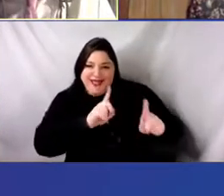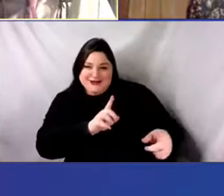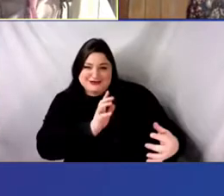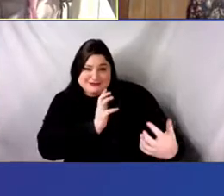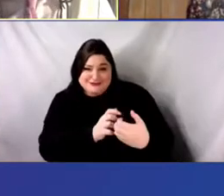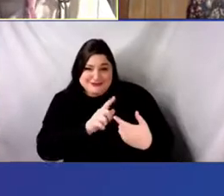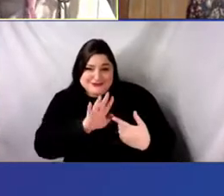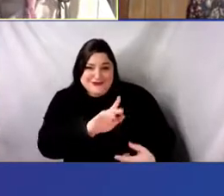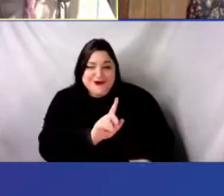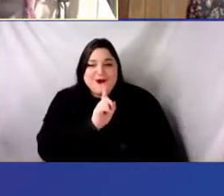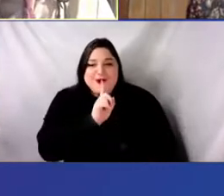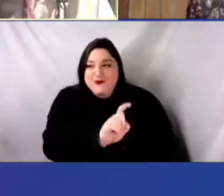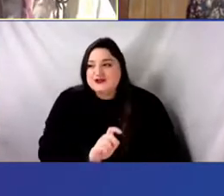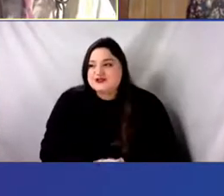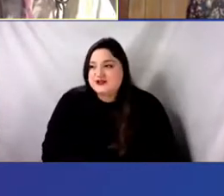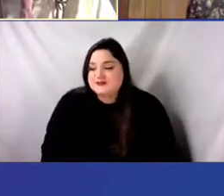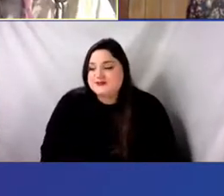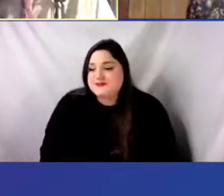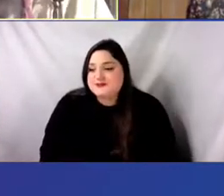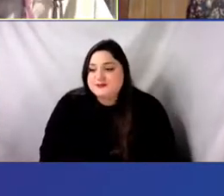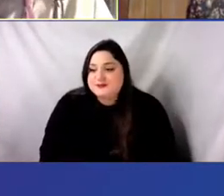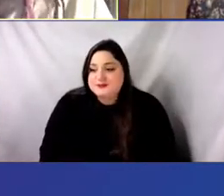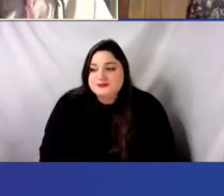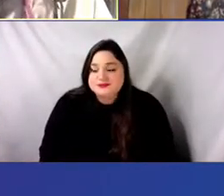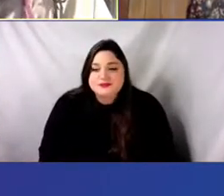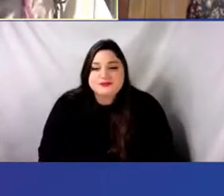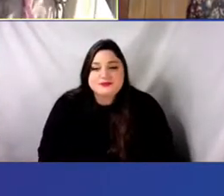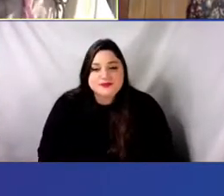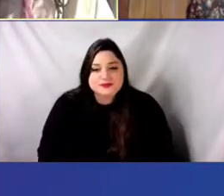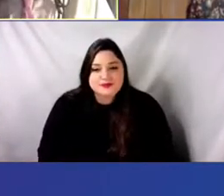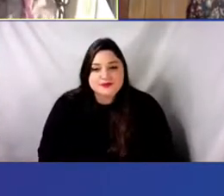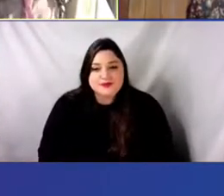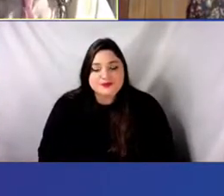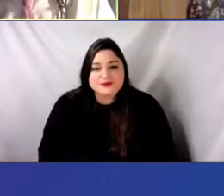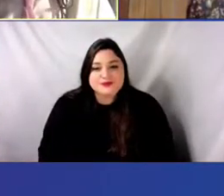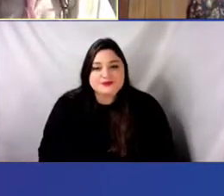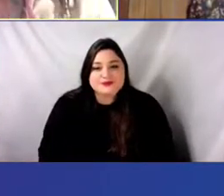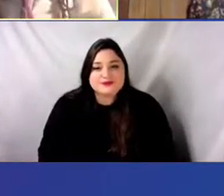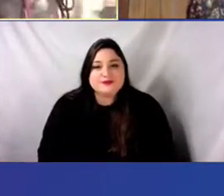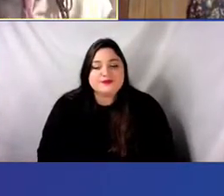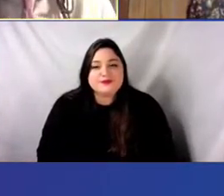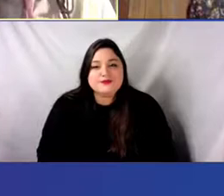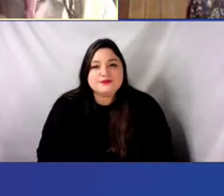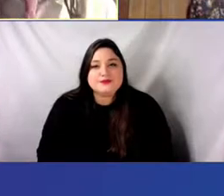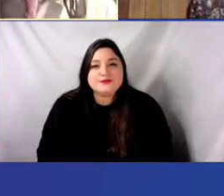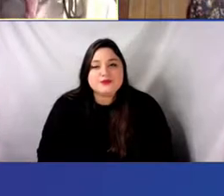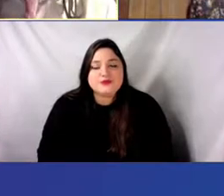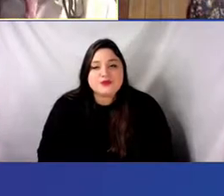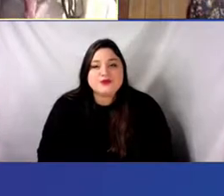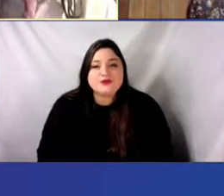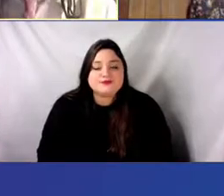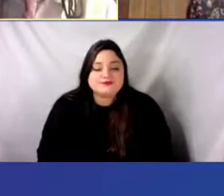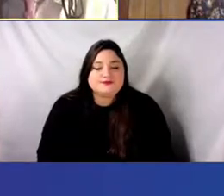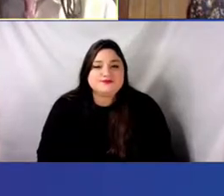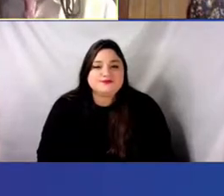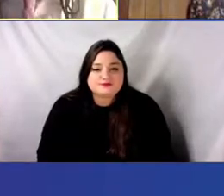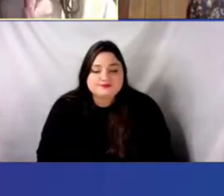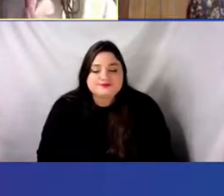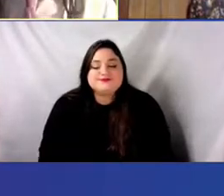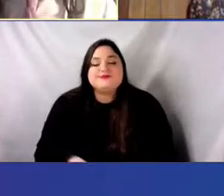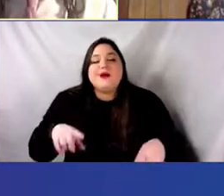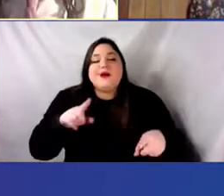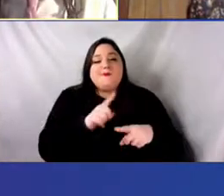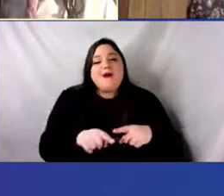yeah, the, uh, examples, there are examples like, uh, I don't know, Ilya Palmieri again,